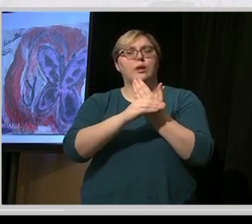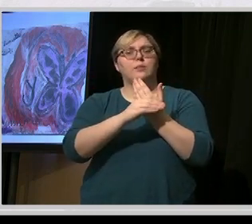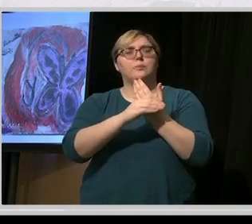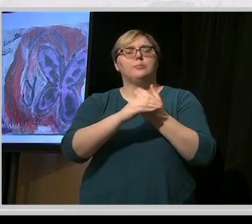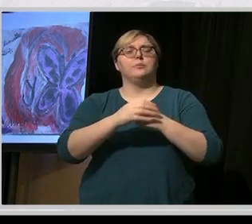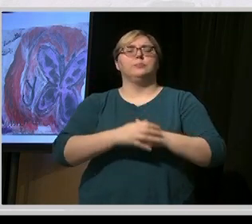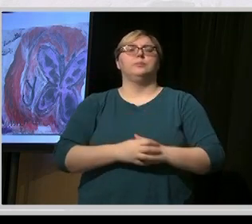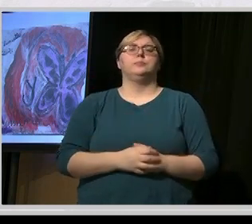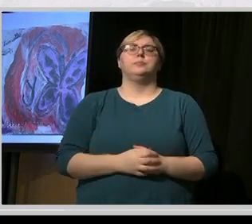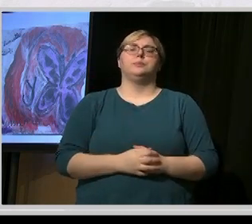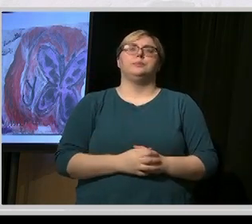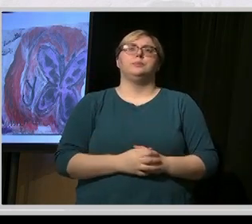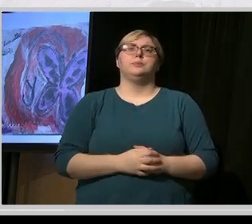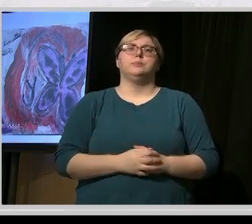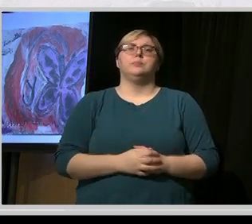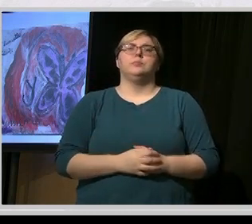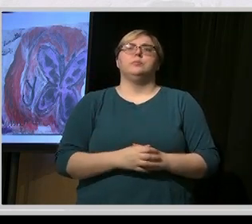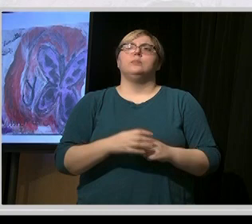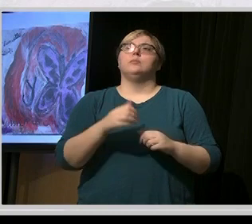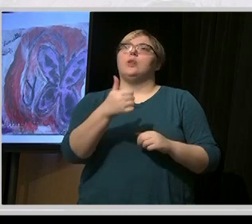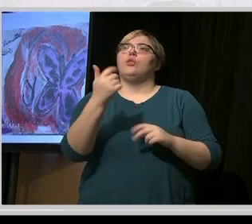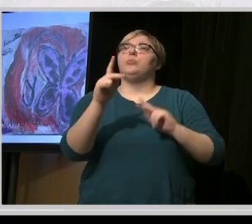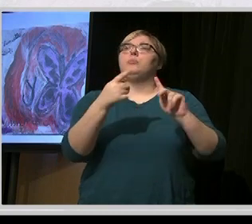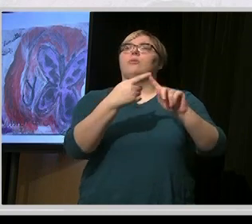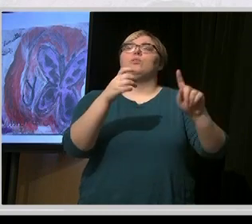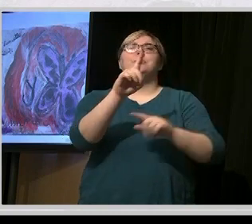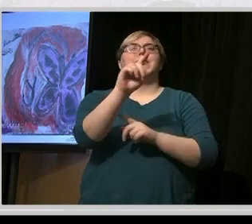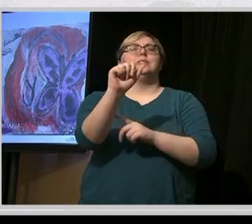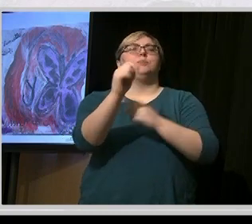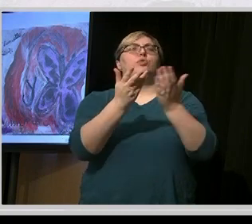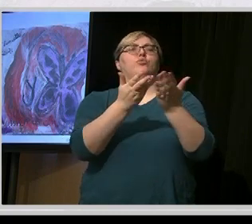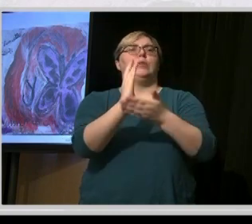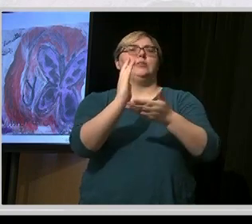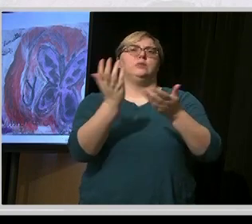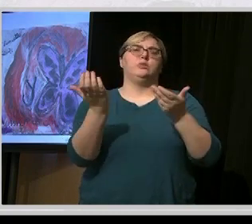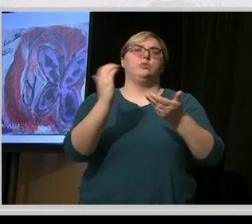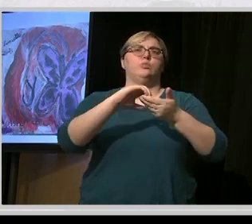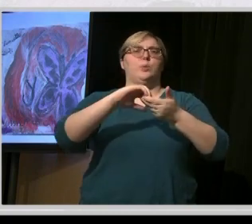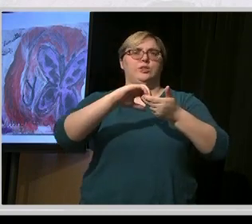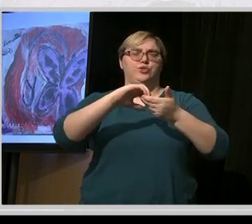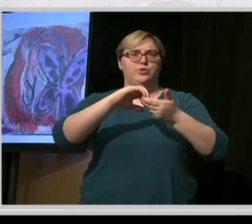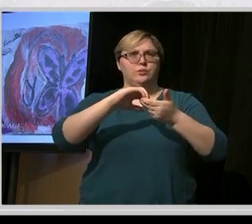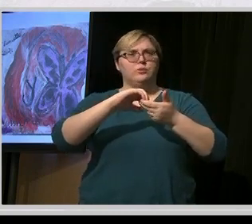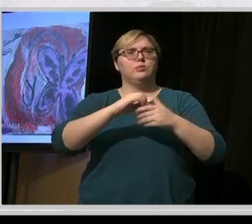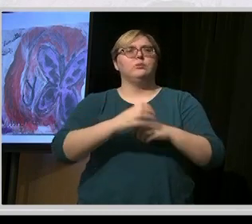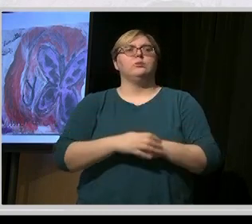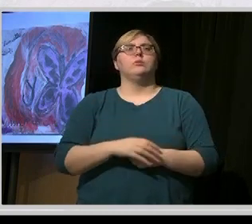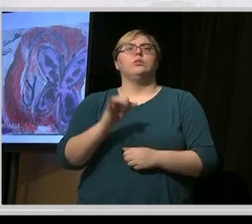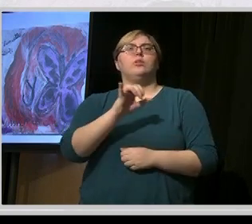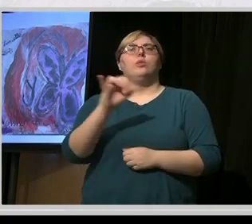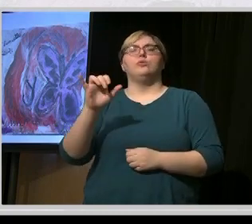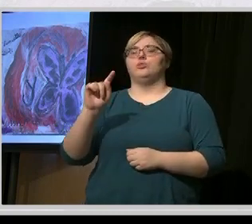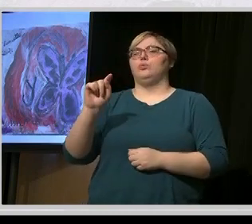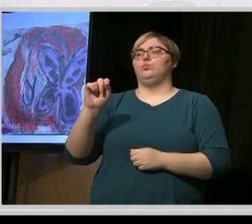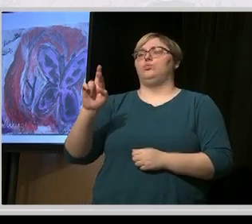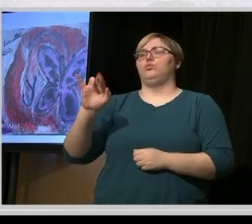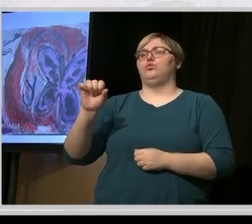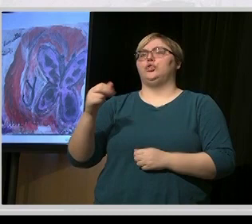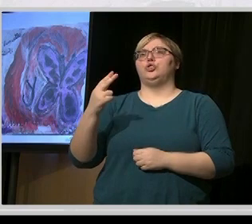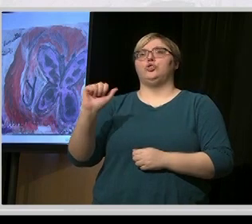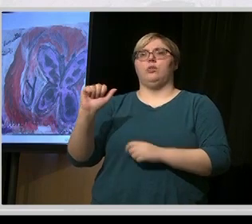the Disability Rights Coalition. I want to thank them, Anna and Tricia, part of our team for the remedy.